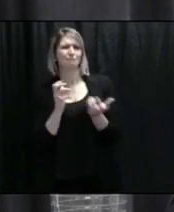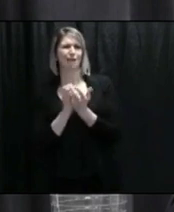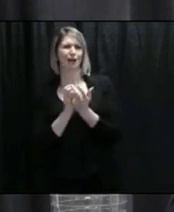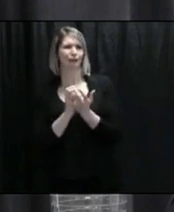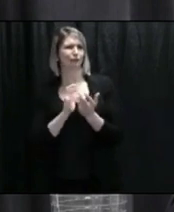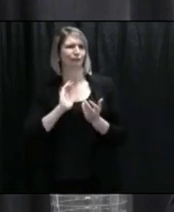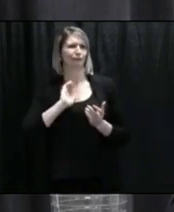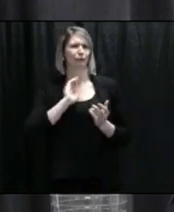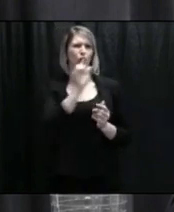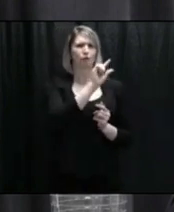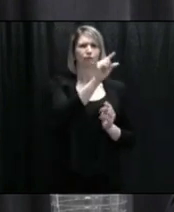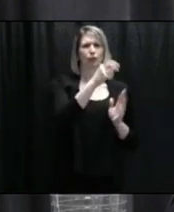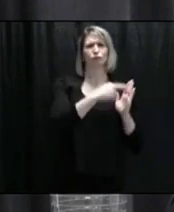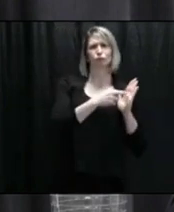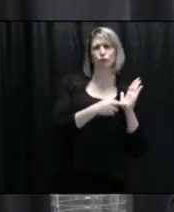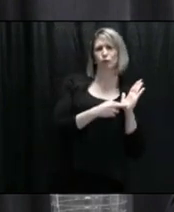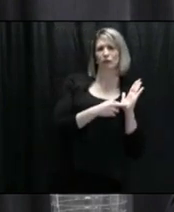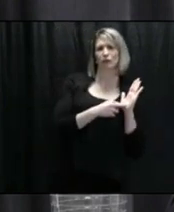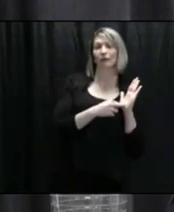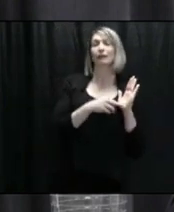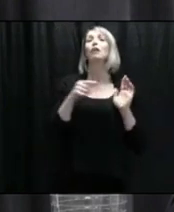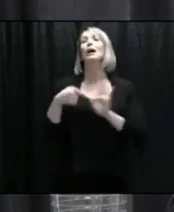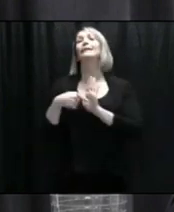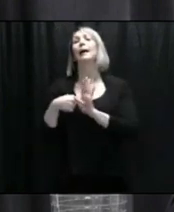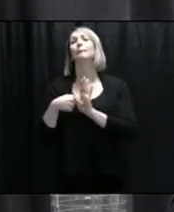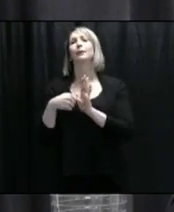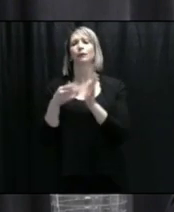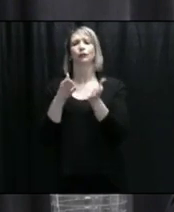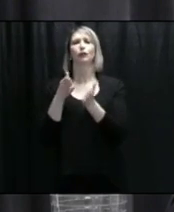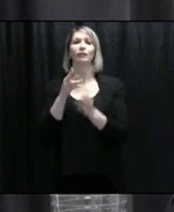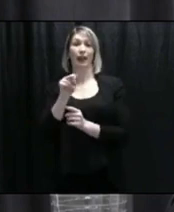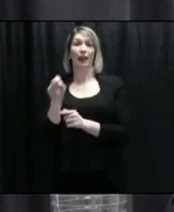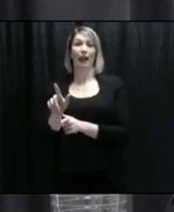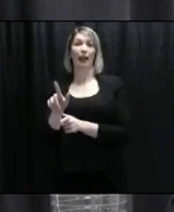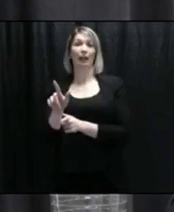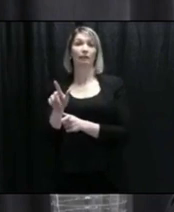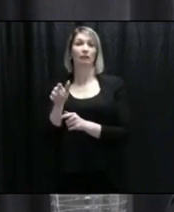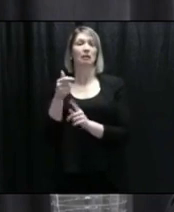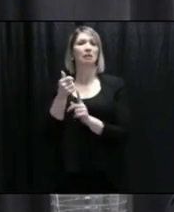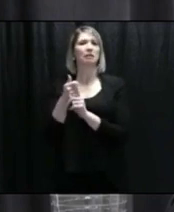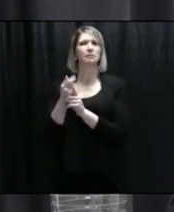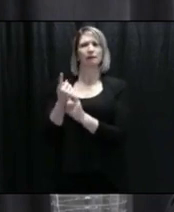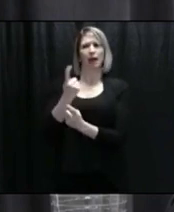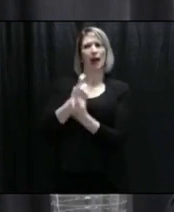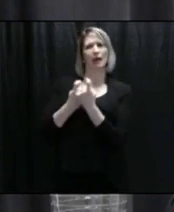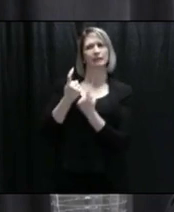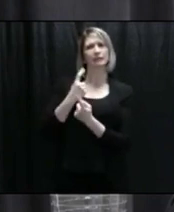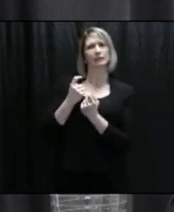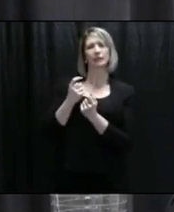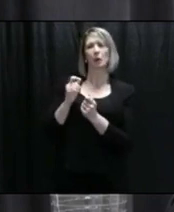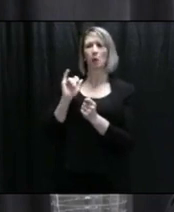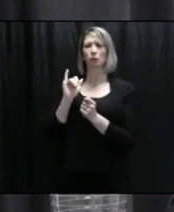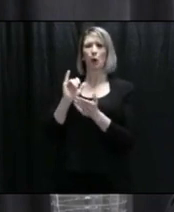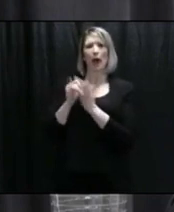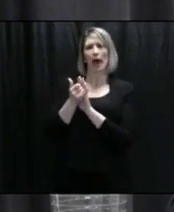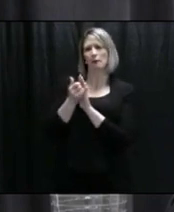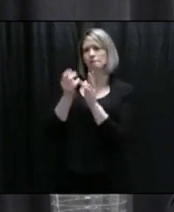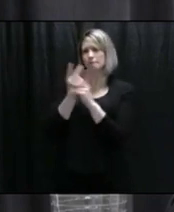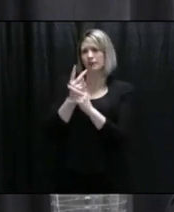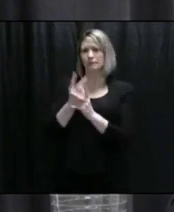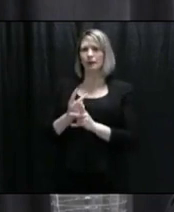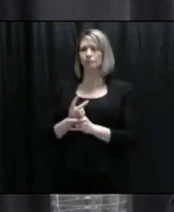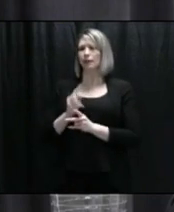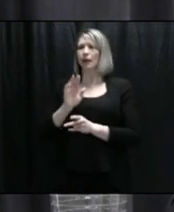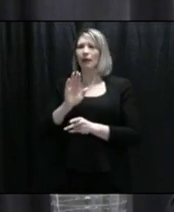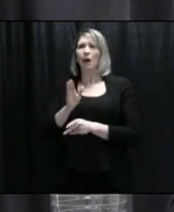Service NL, for example, has had questions and continues to perform a variety of investigations